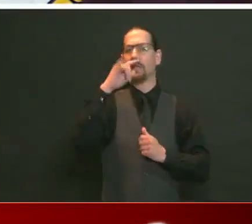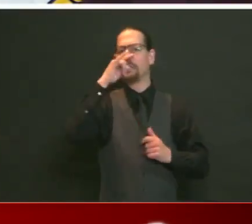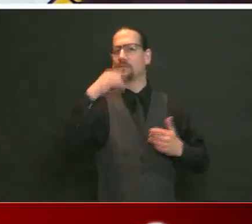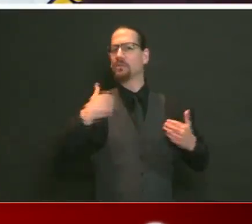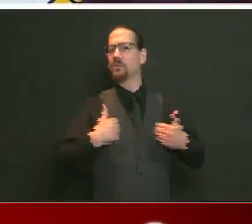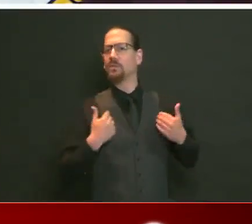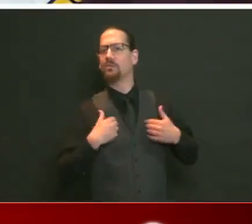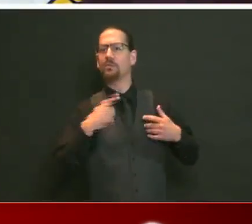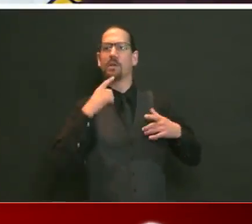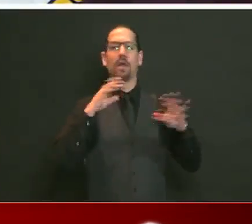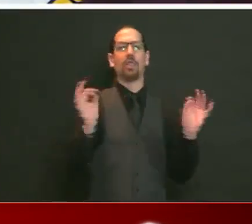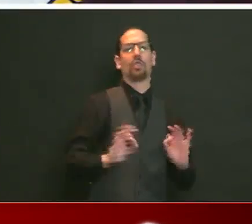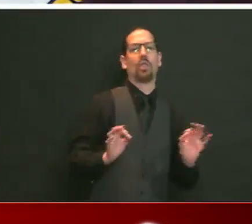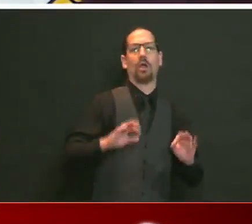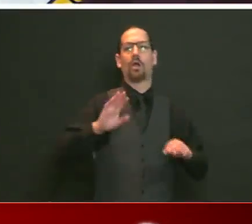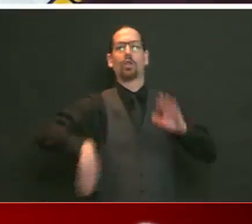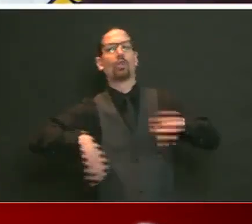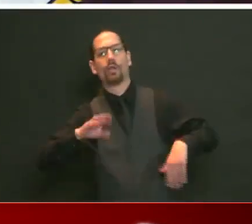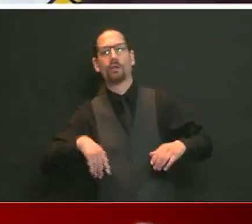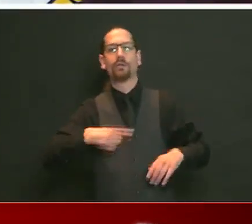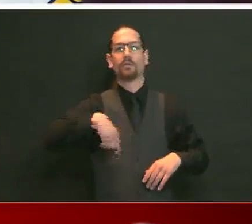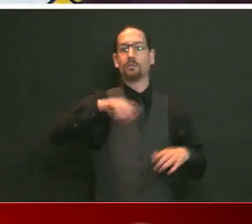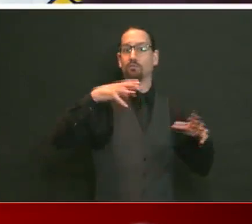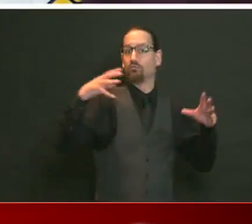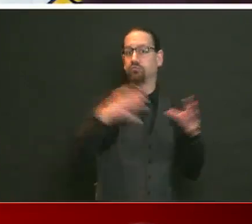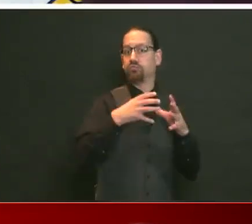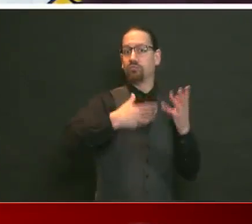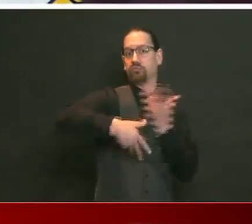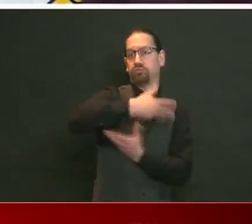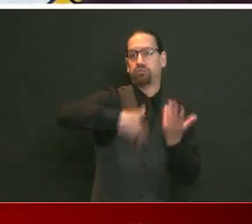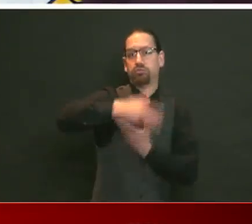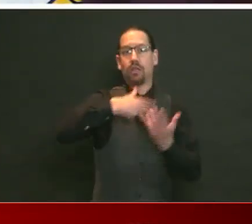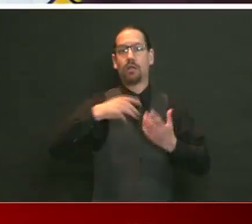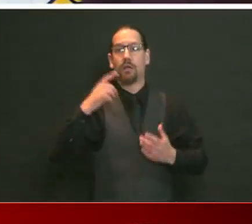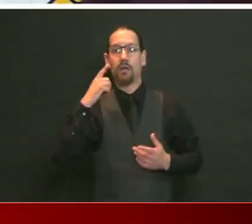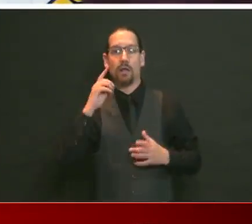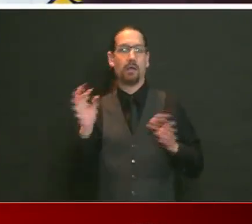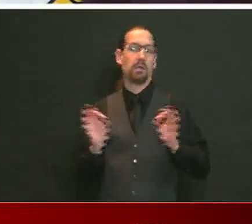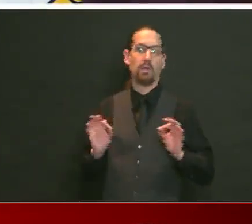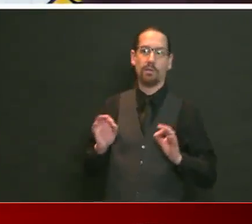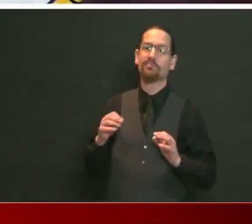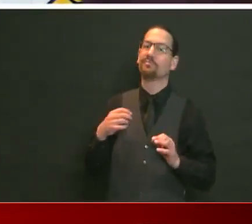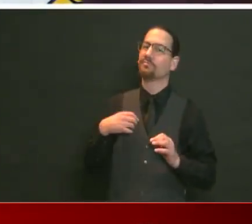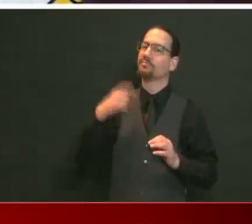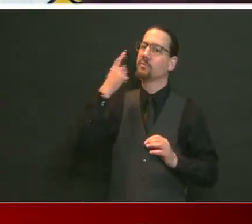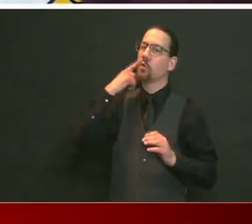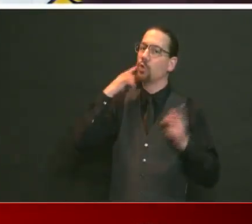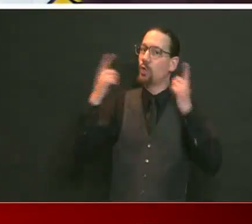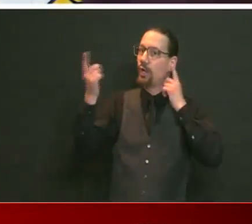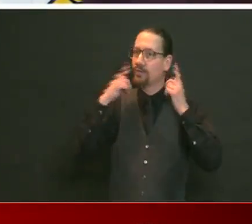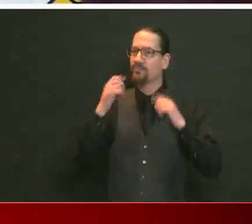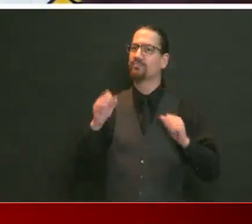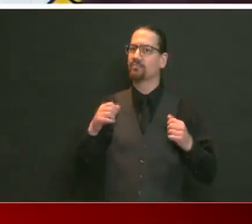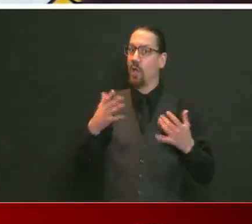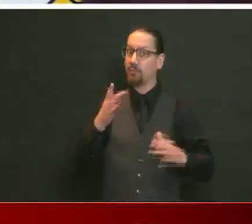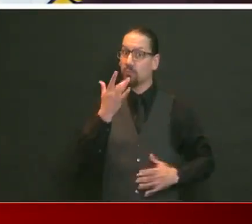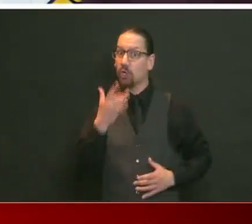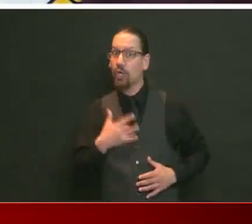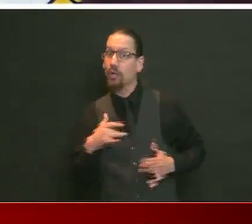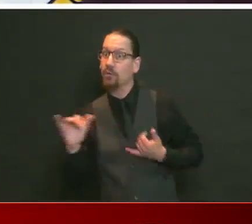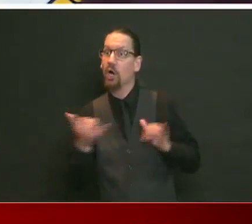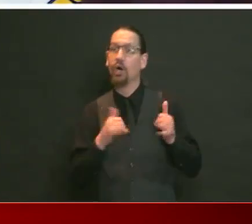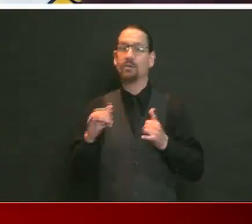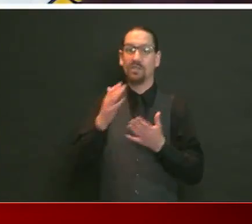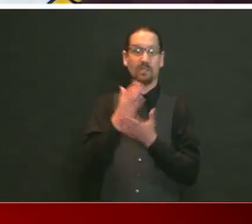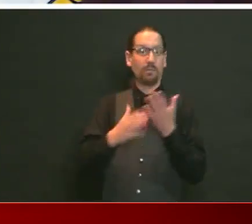anybody, to be congregating. We heard of a few big birthday parties in different communities this weekend, and we went